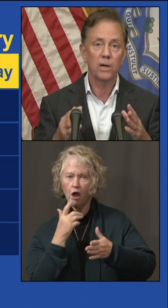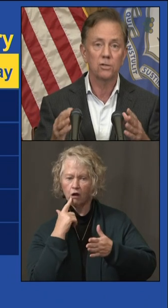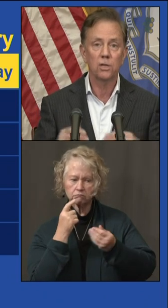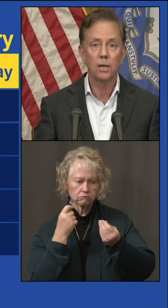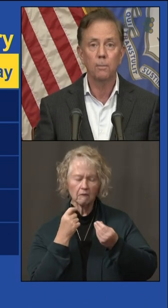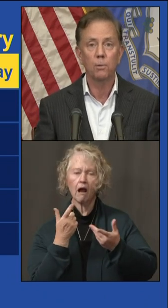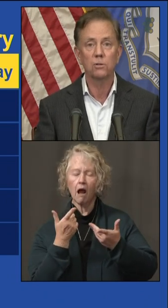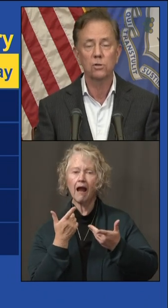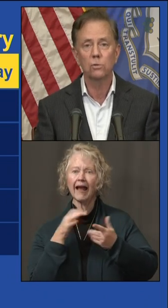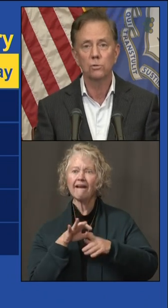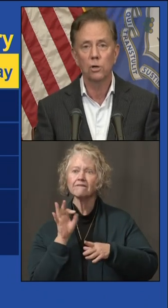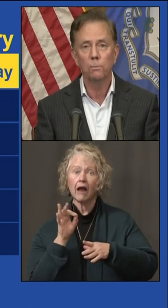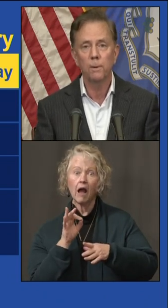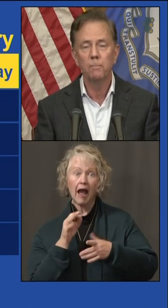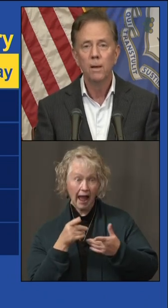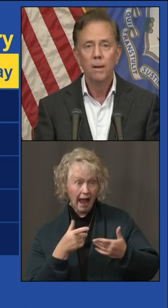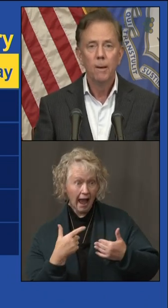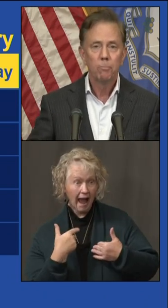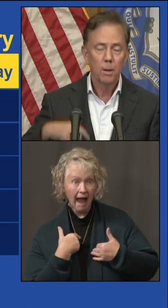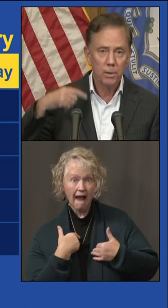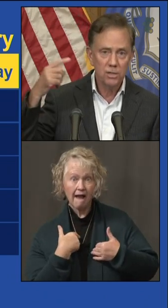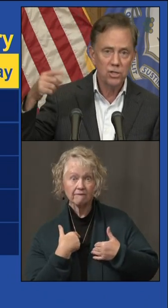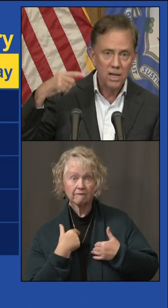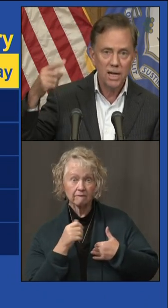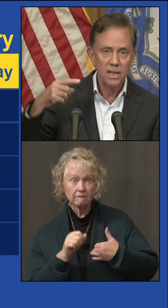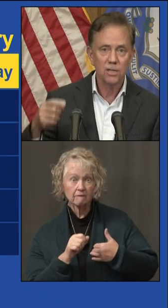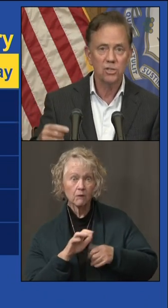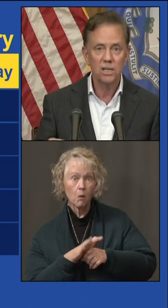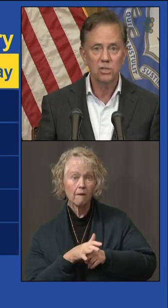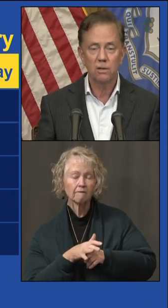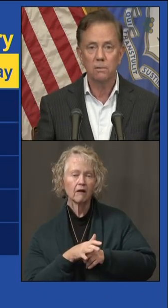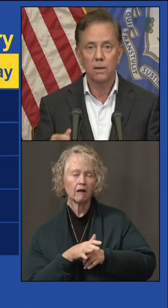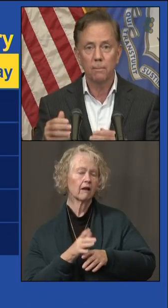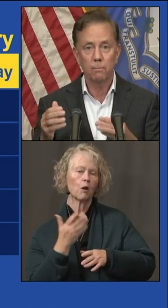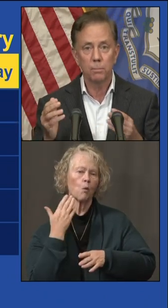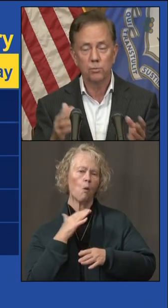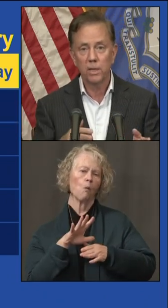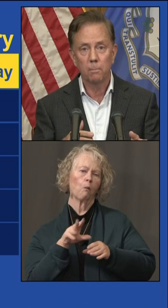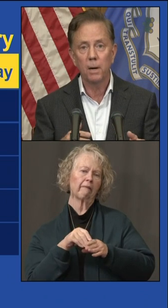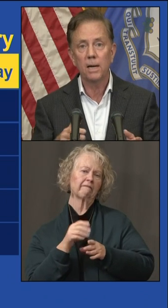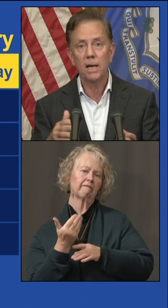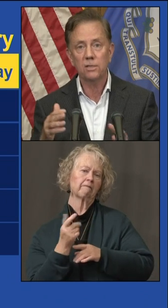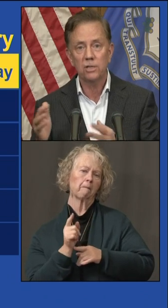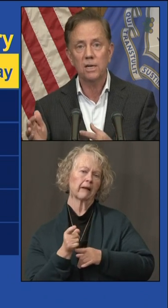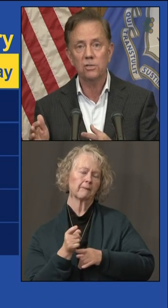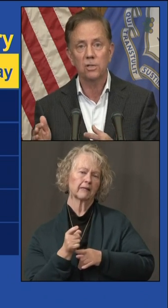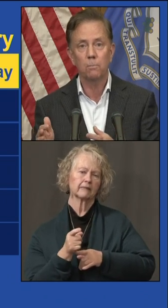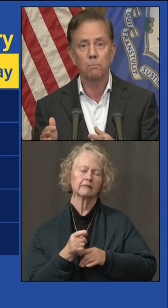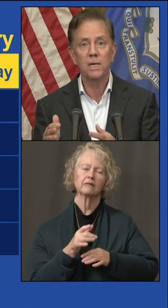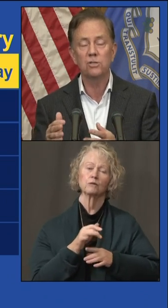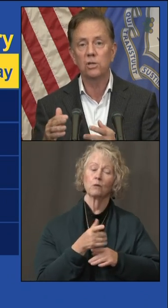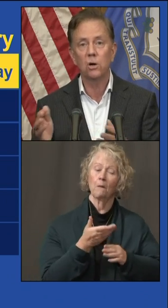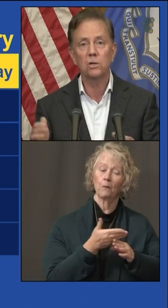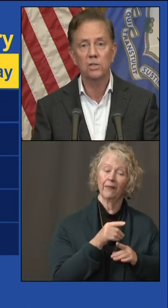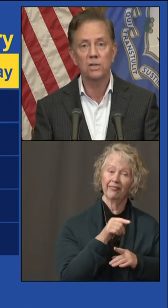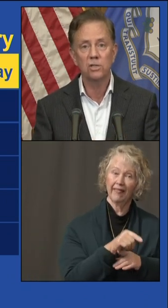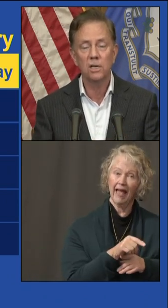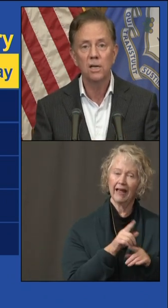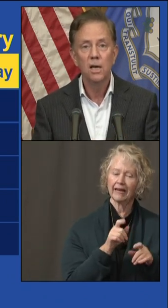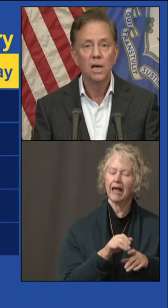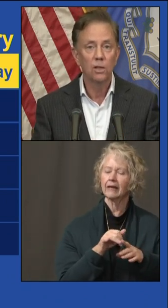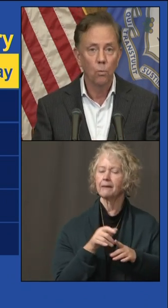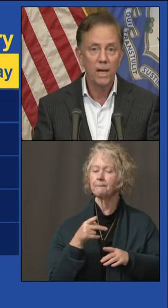That's allowing us to keep our schools open. But I say that in the sense that between the Binax test and the PCR